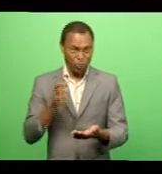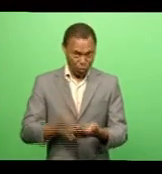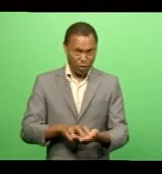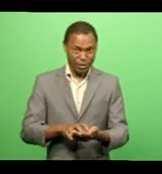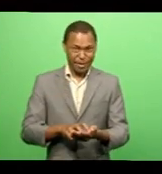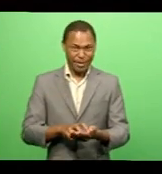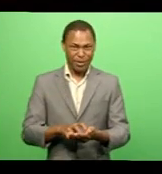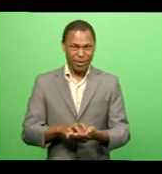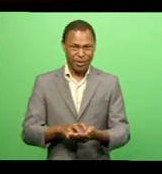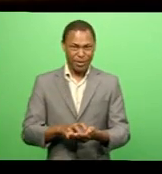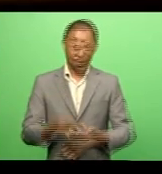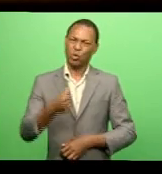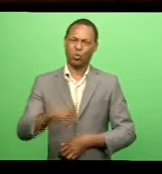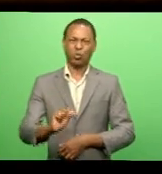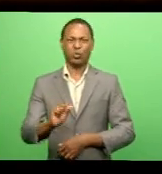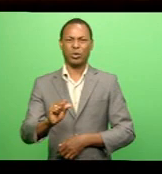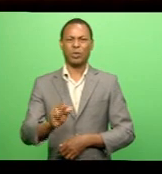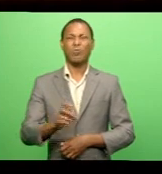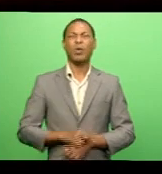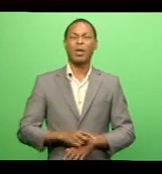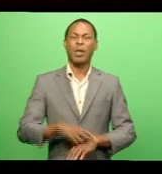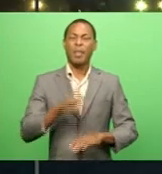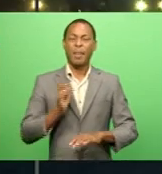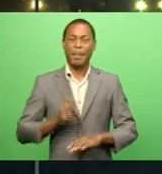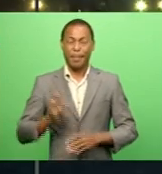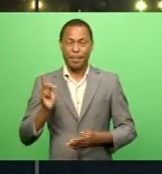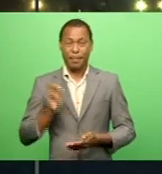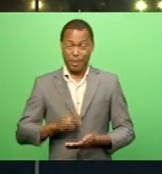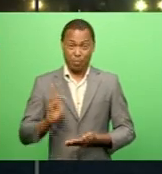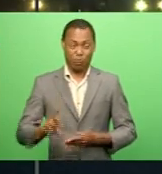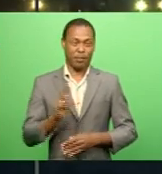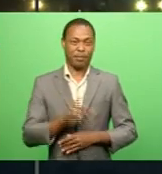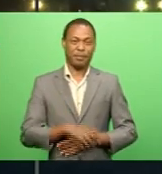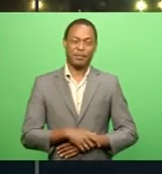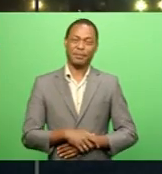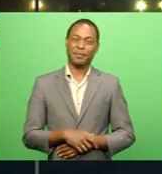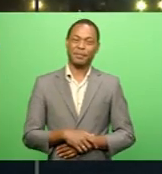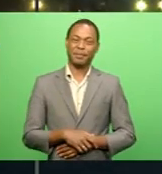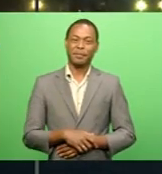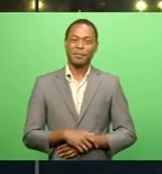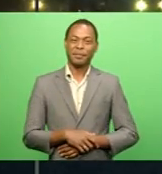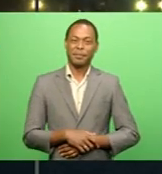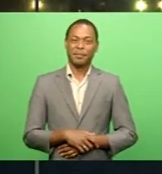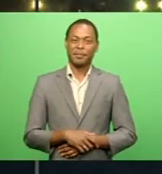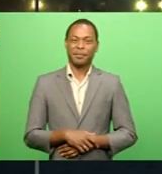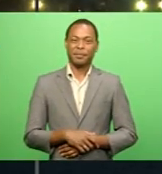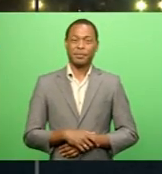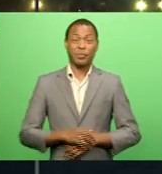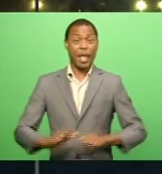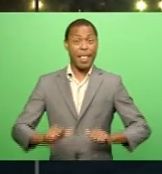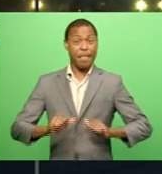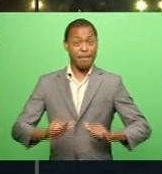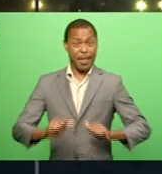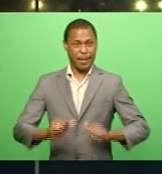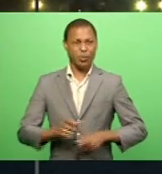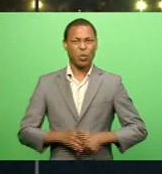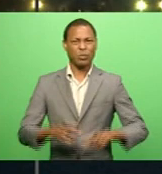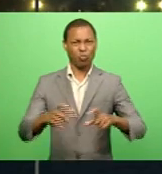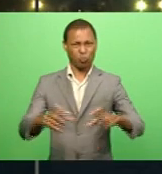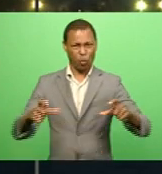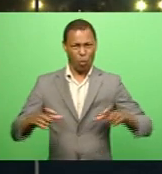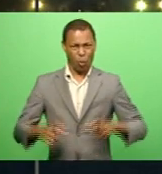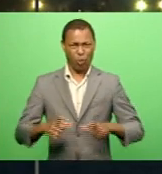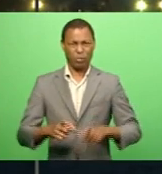the vaccination passport Edwin Minaka Kritika The defense in the trial of a former